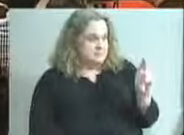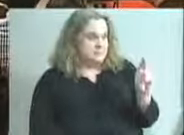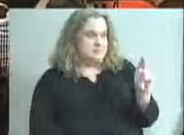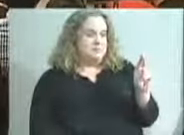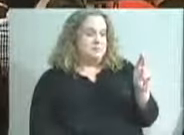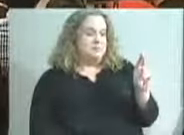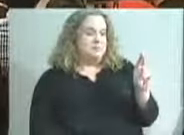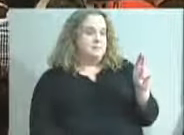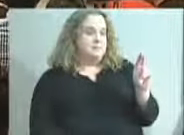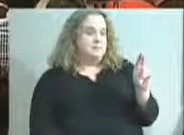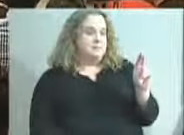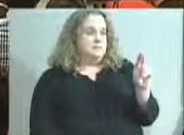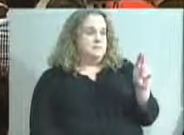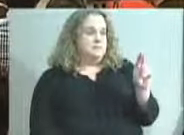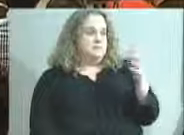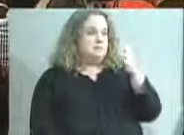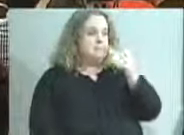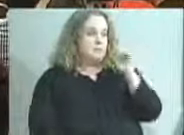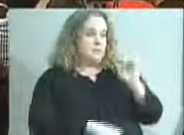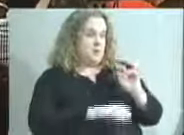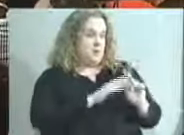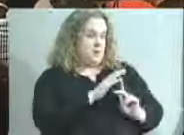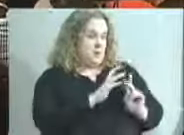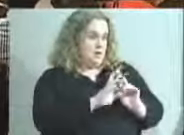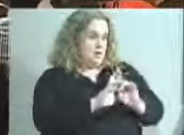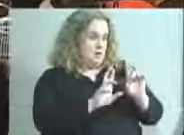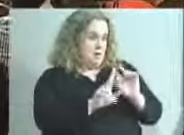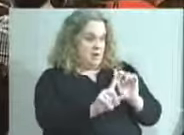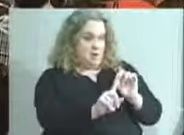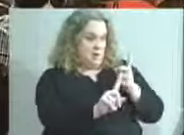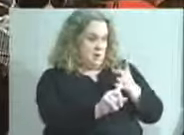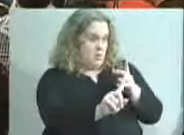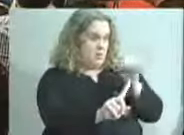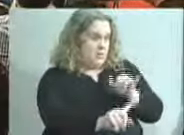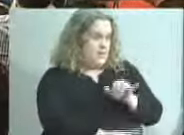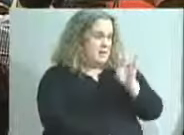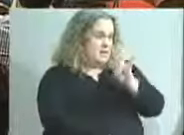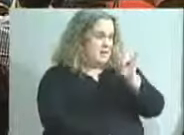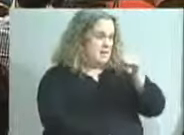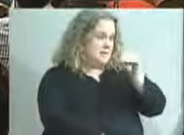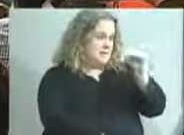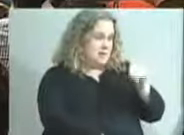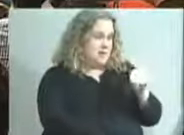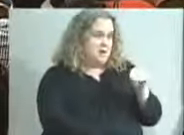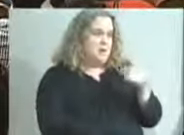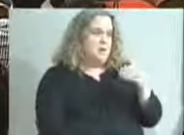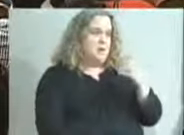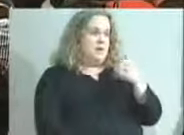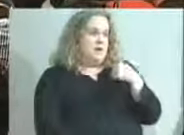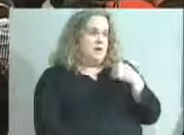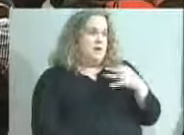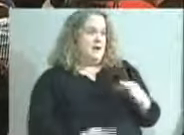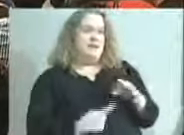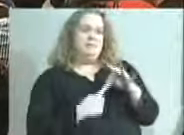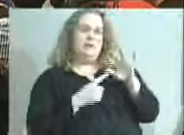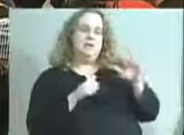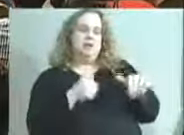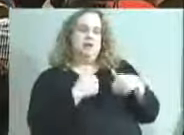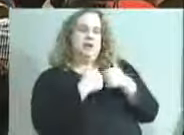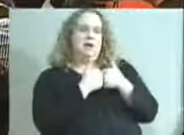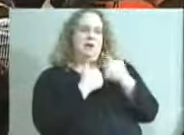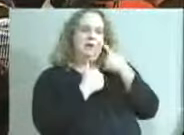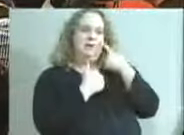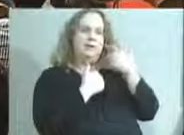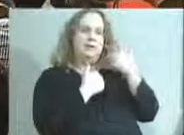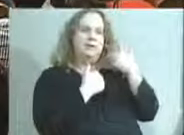In kindergarten readiness goal, that 77%, we have a special challenge because